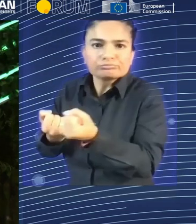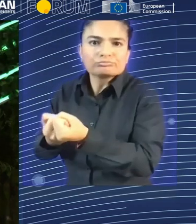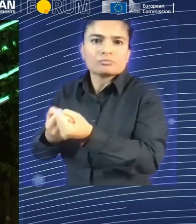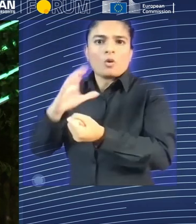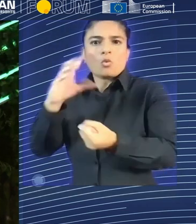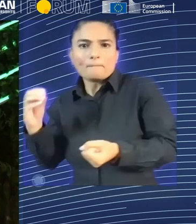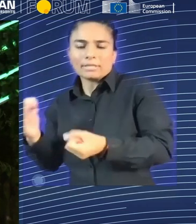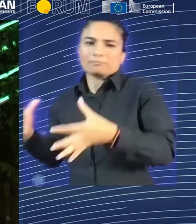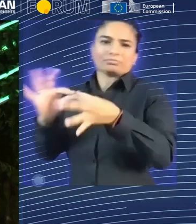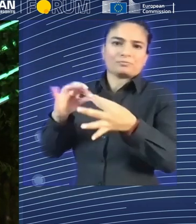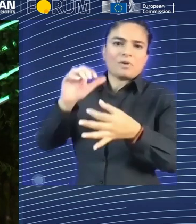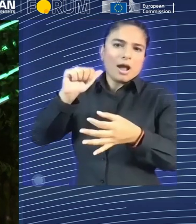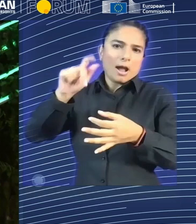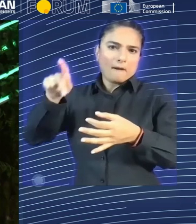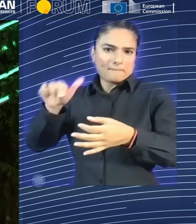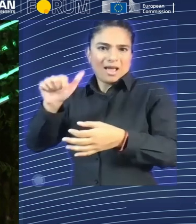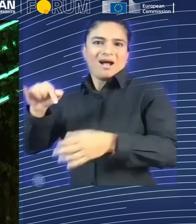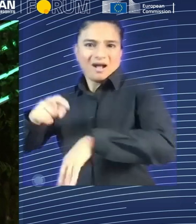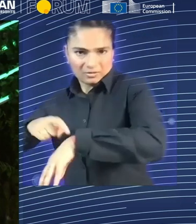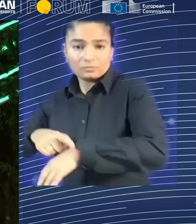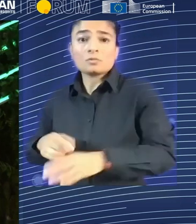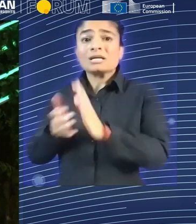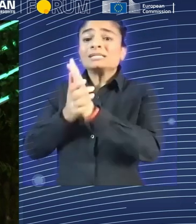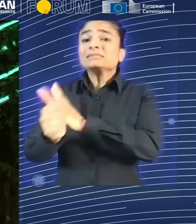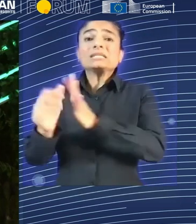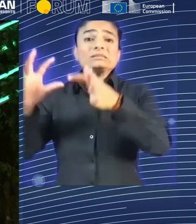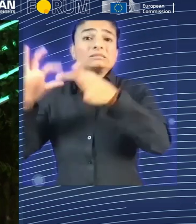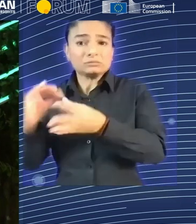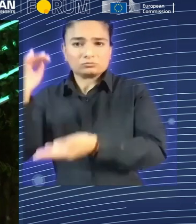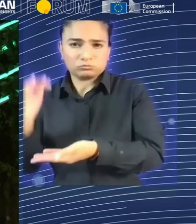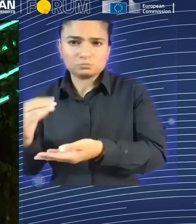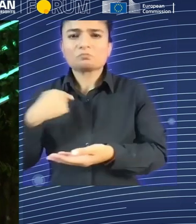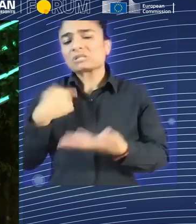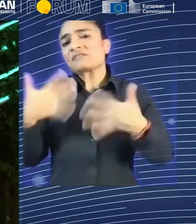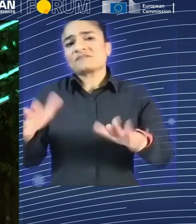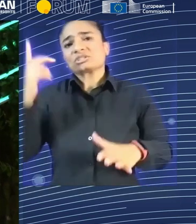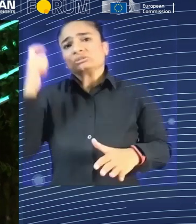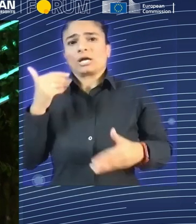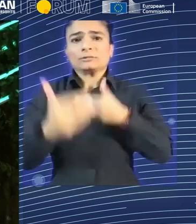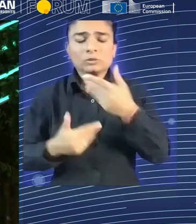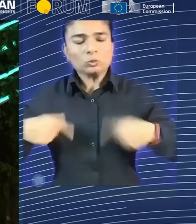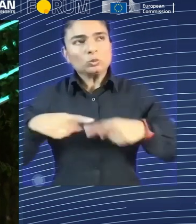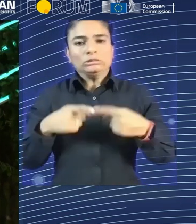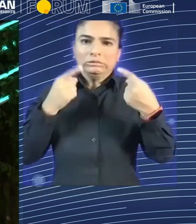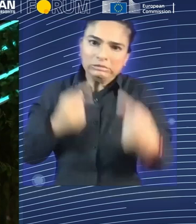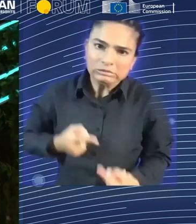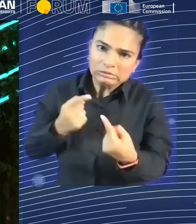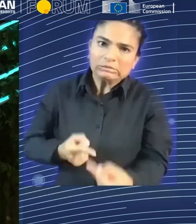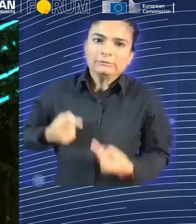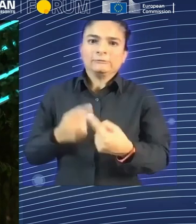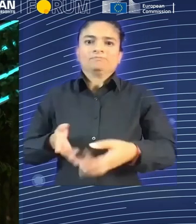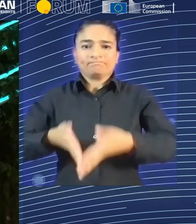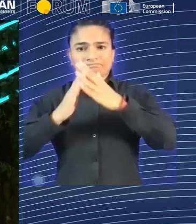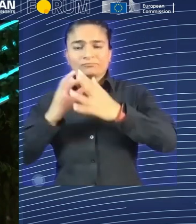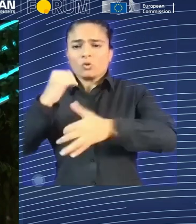small business community. There are many different factors which can help, including legal migration, and the Commission came out with a new proposal